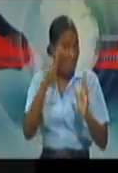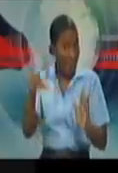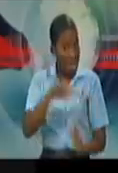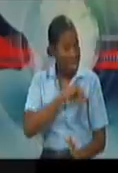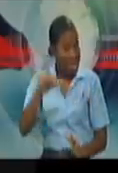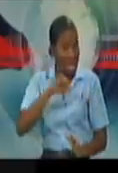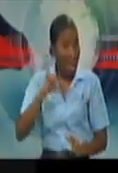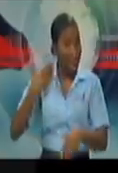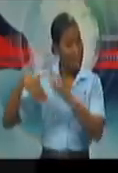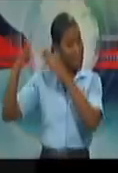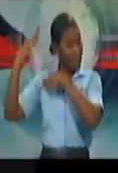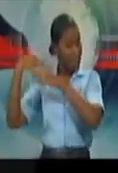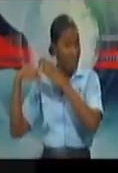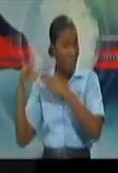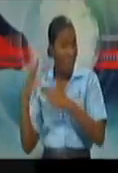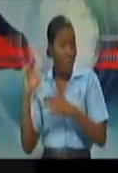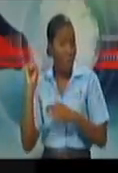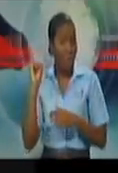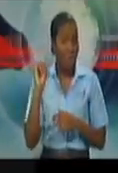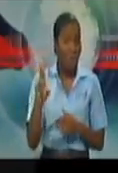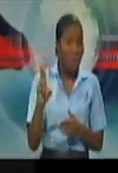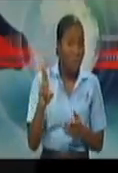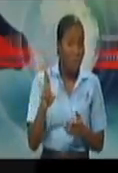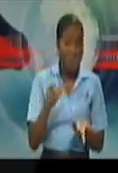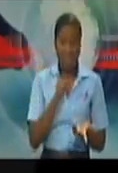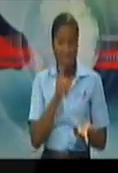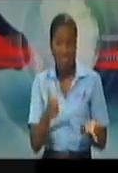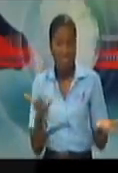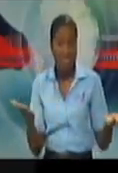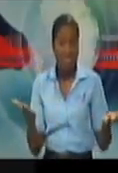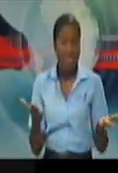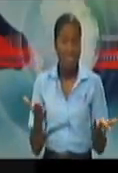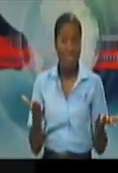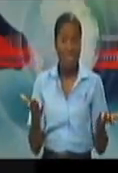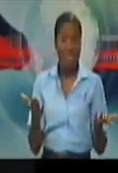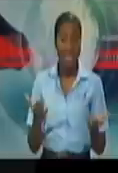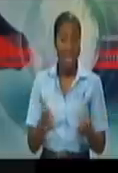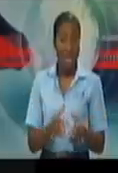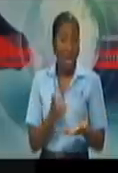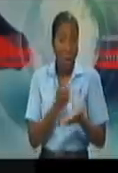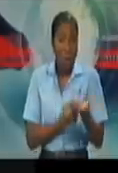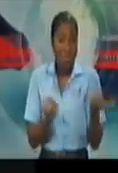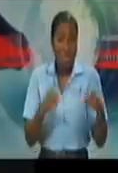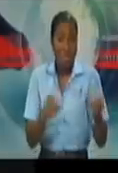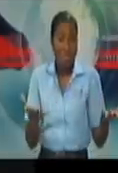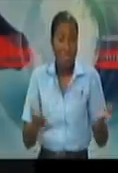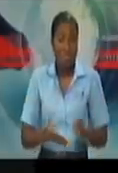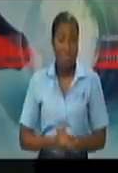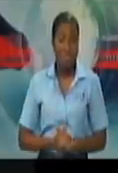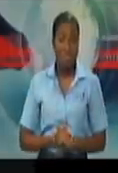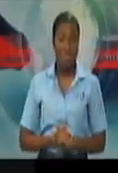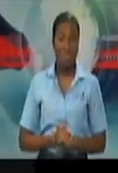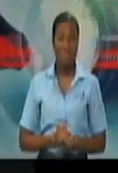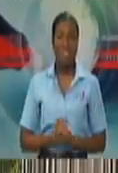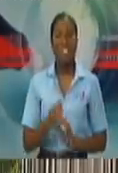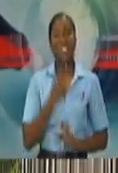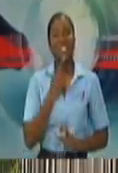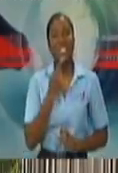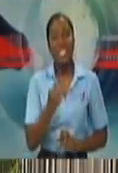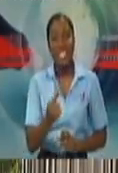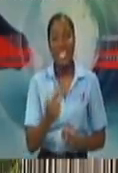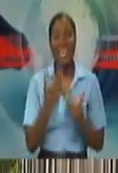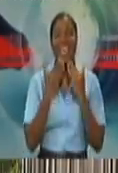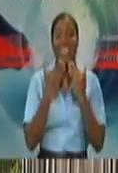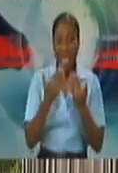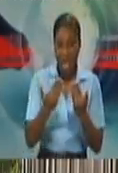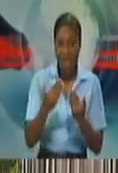quickly as before or not? What has it been like? Well, me say thank you for